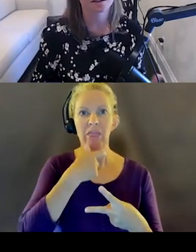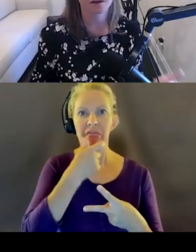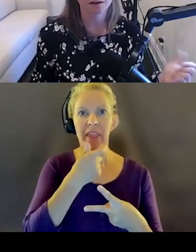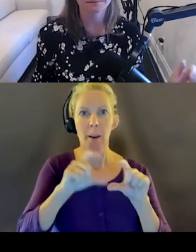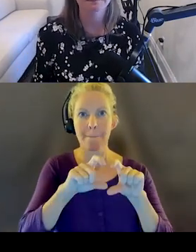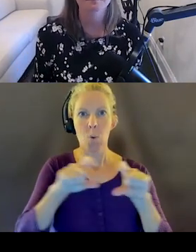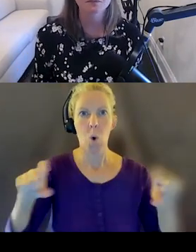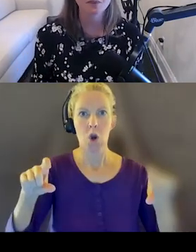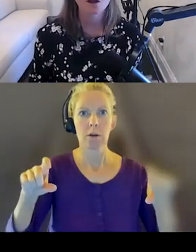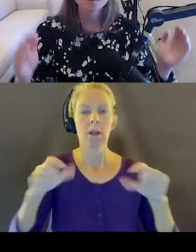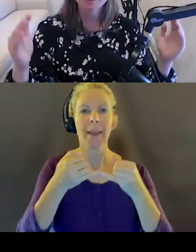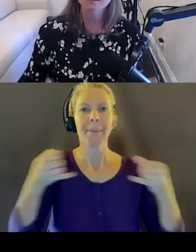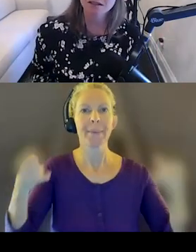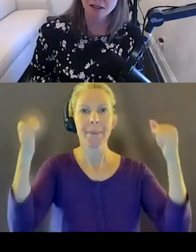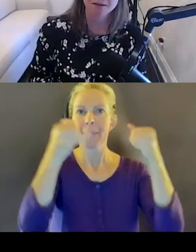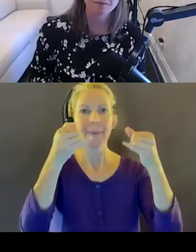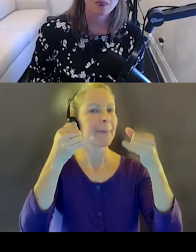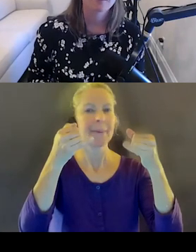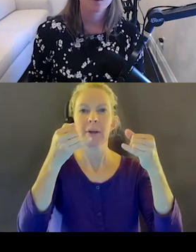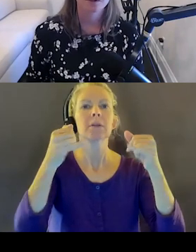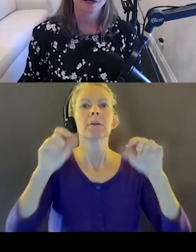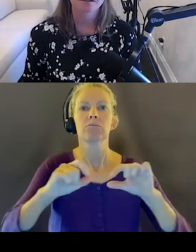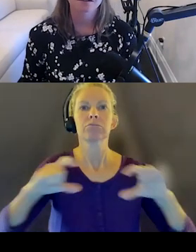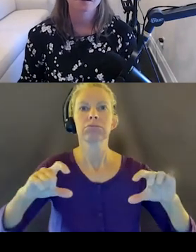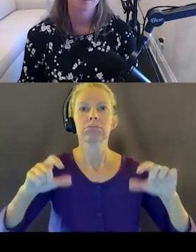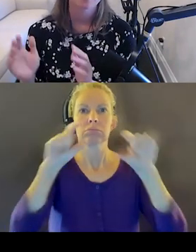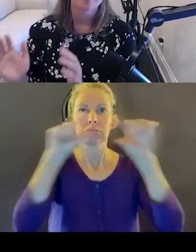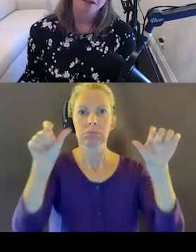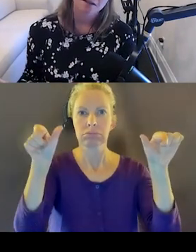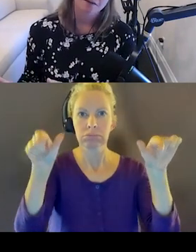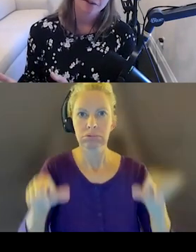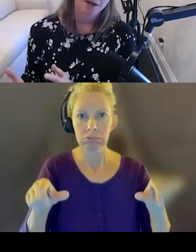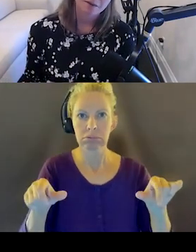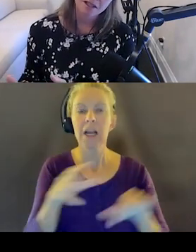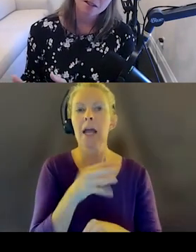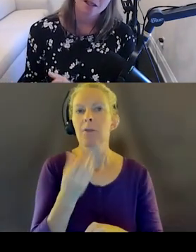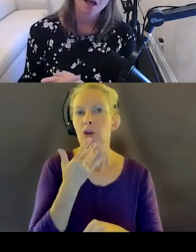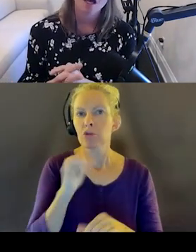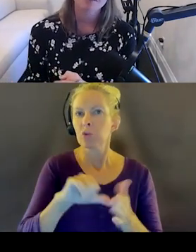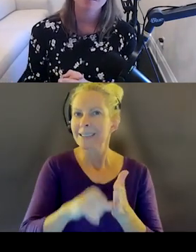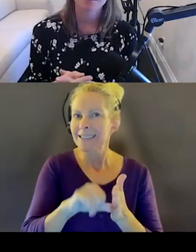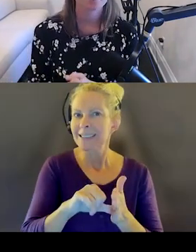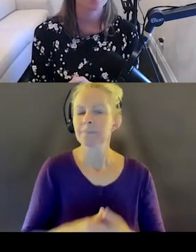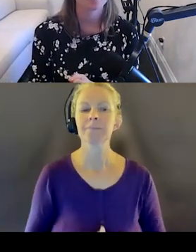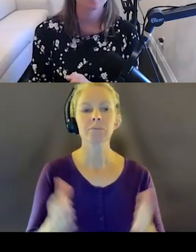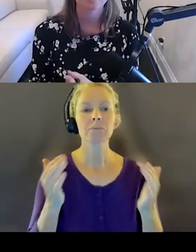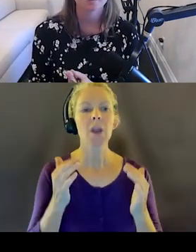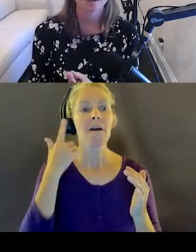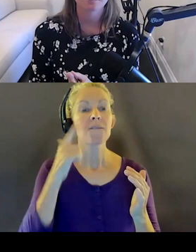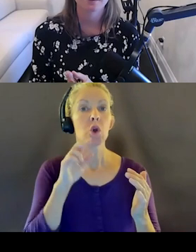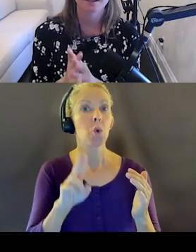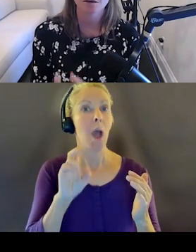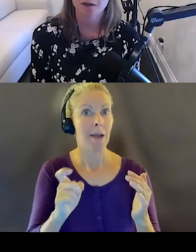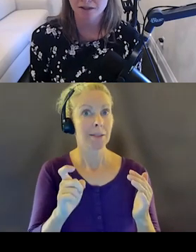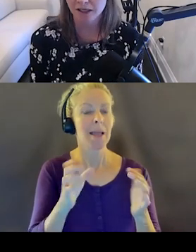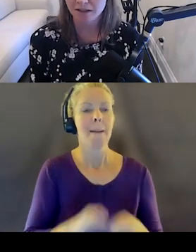regardless of color. So that's all design for UX. UX, for documentation, I'm going to put on you that we need to